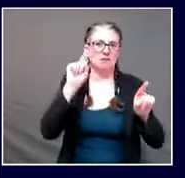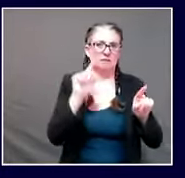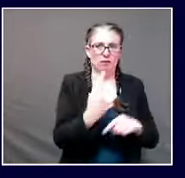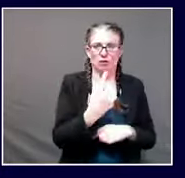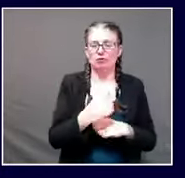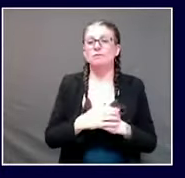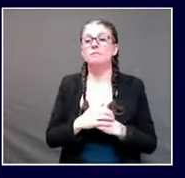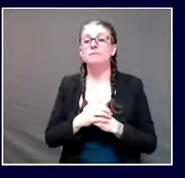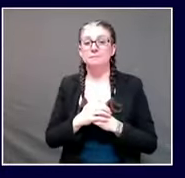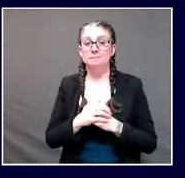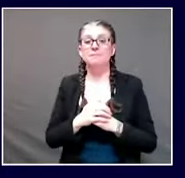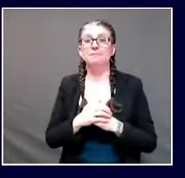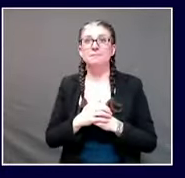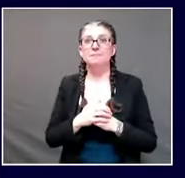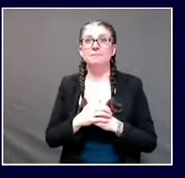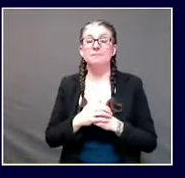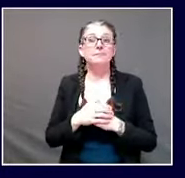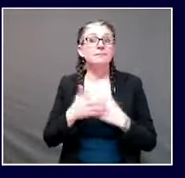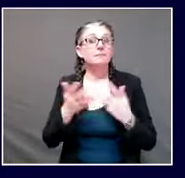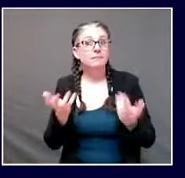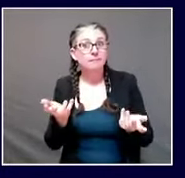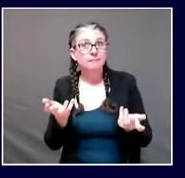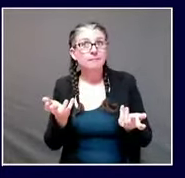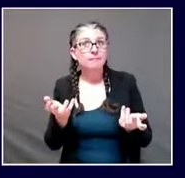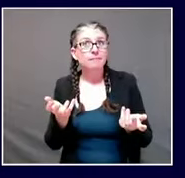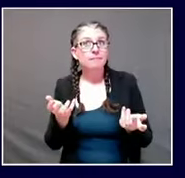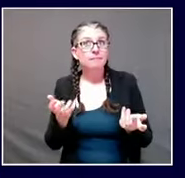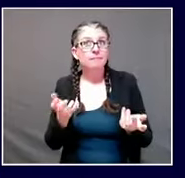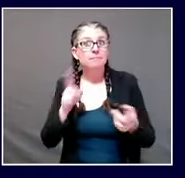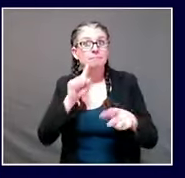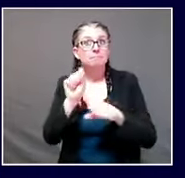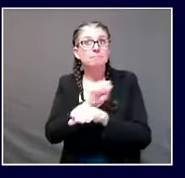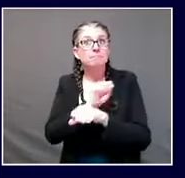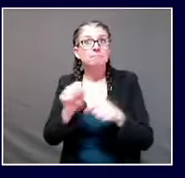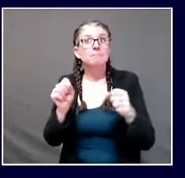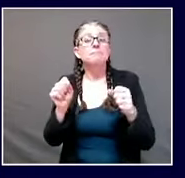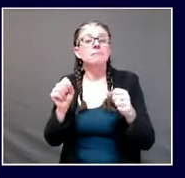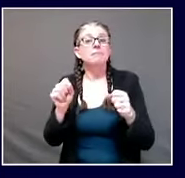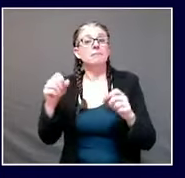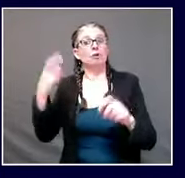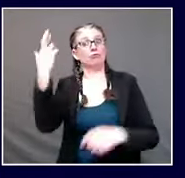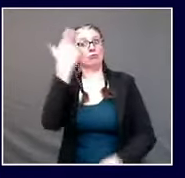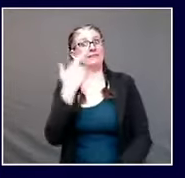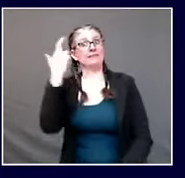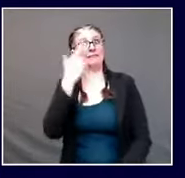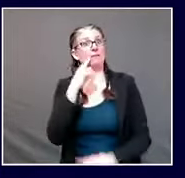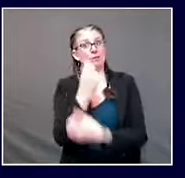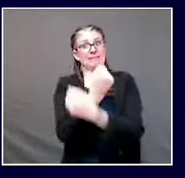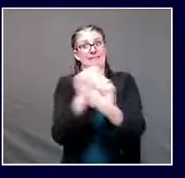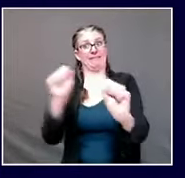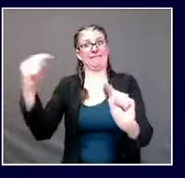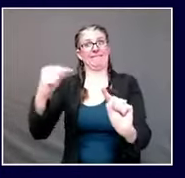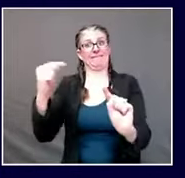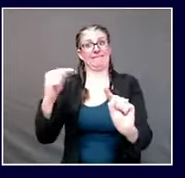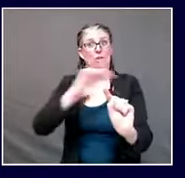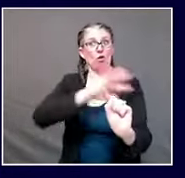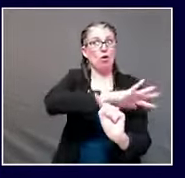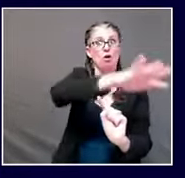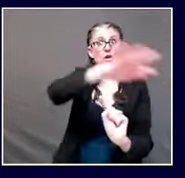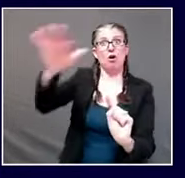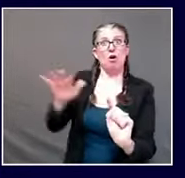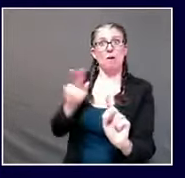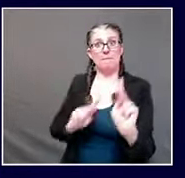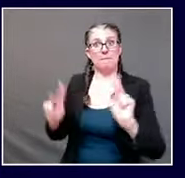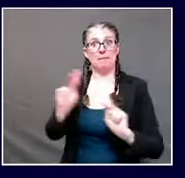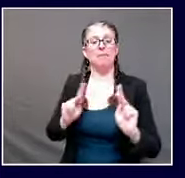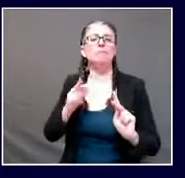becomes in the best interest of public safety to return to some sort of stay safer at home mandate that we had